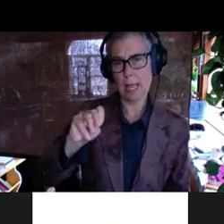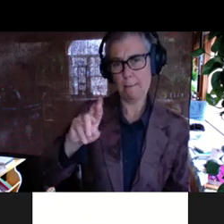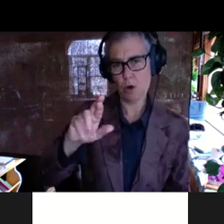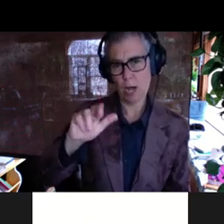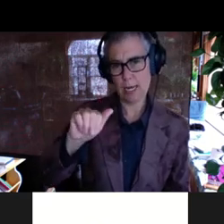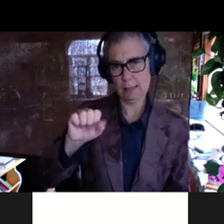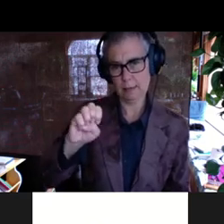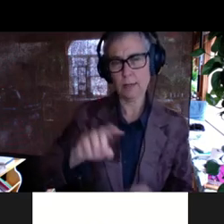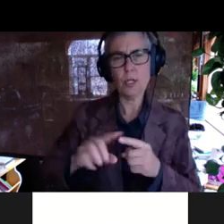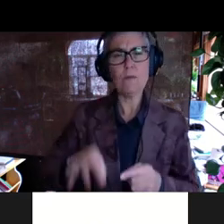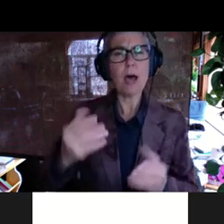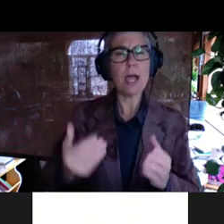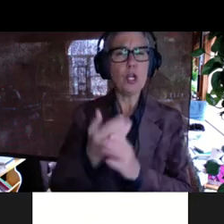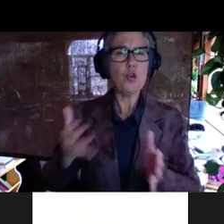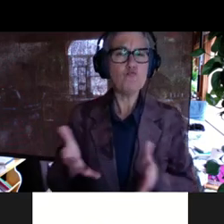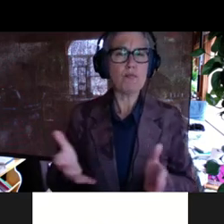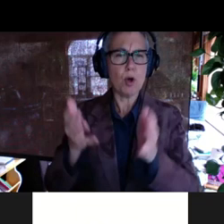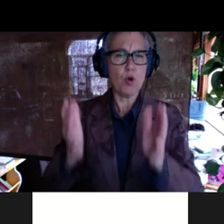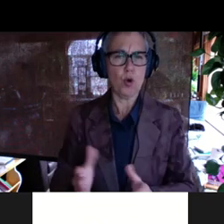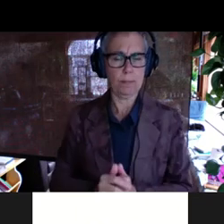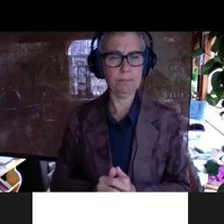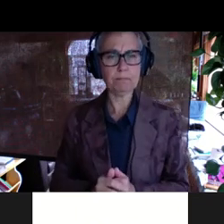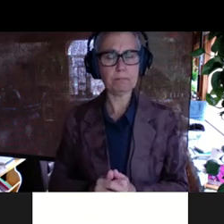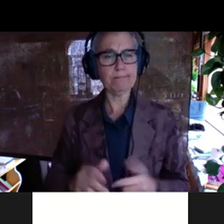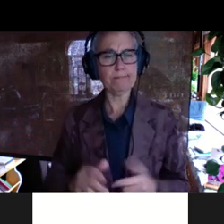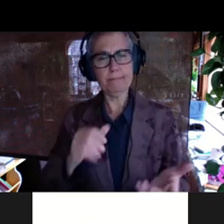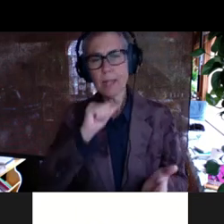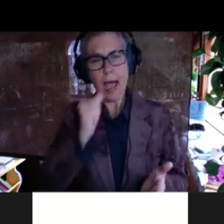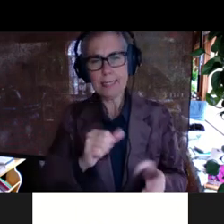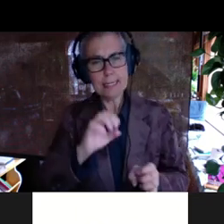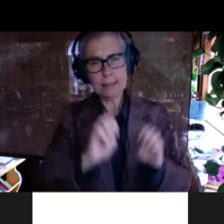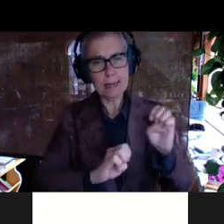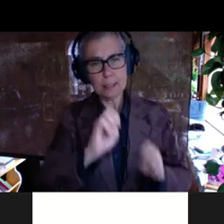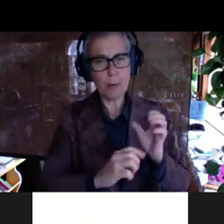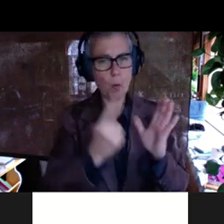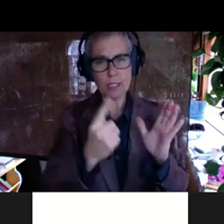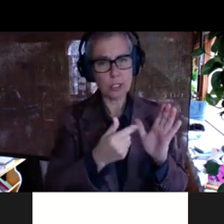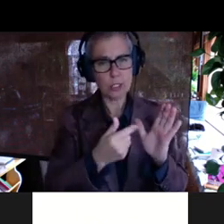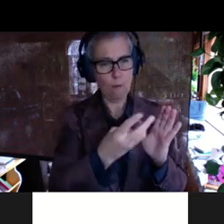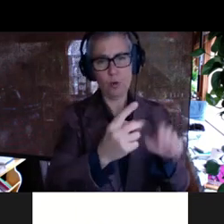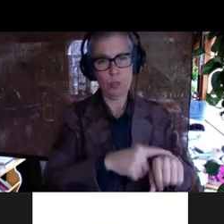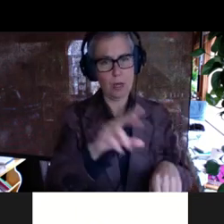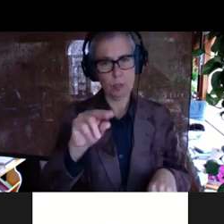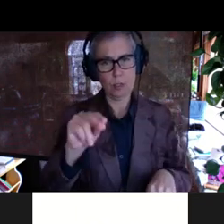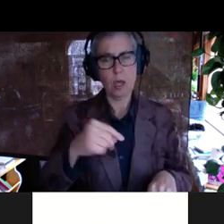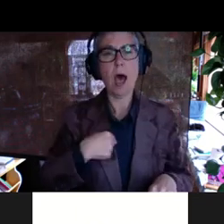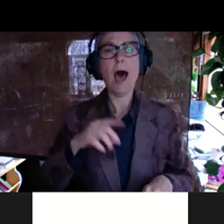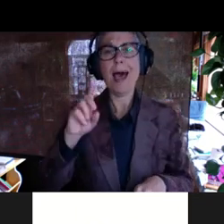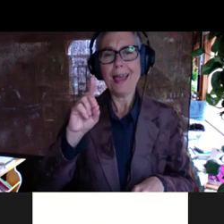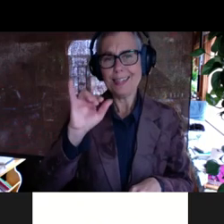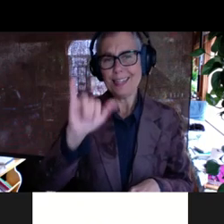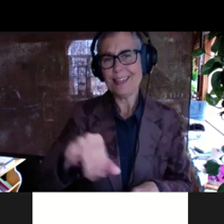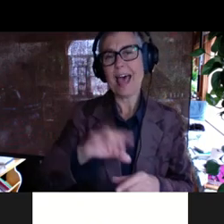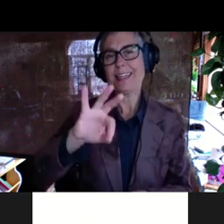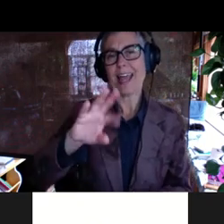And instead of conducting this experiment once or a few times, I decided to conduct this evolution in